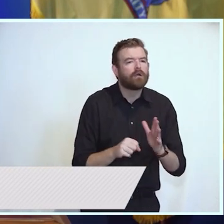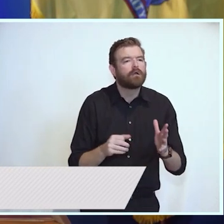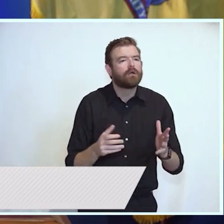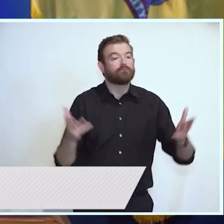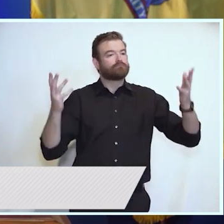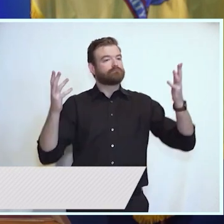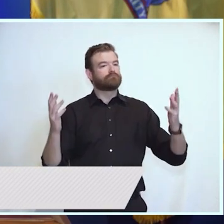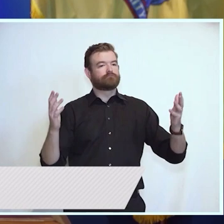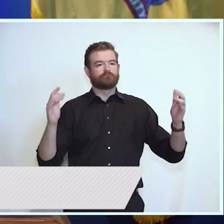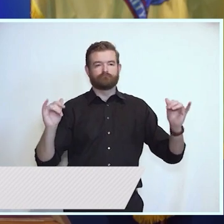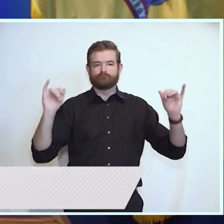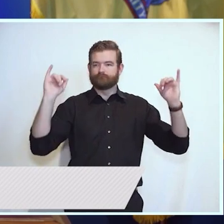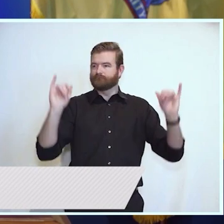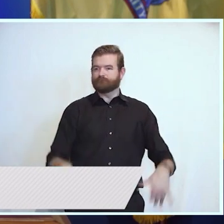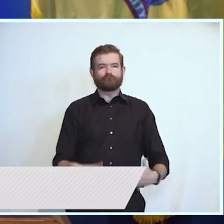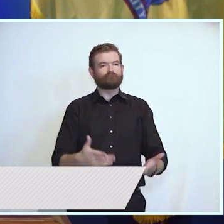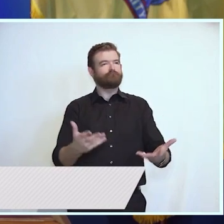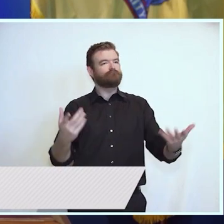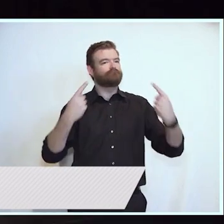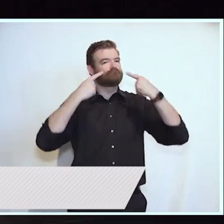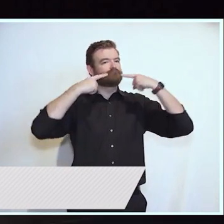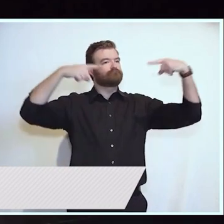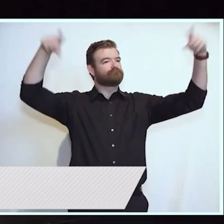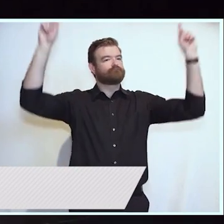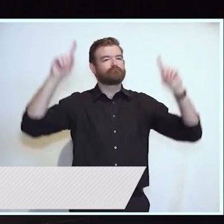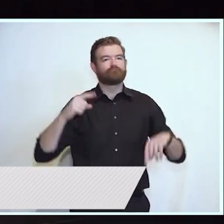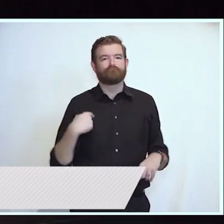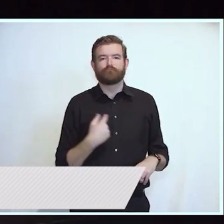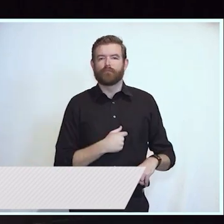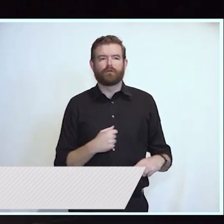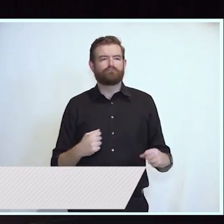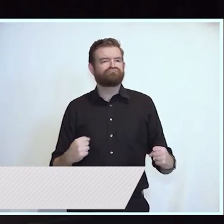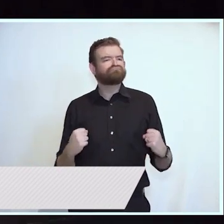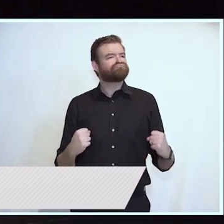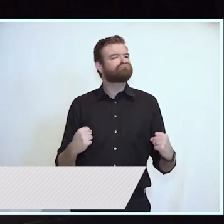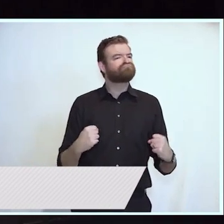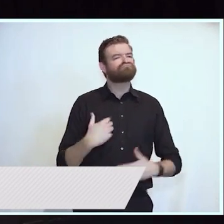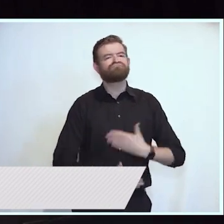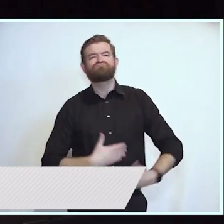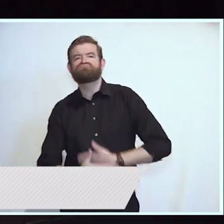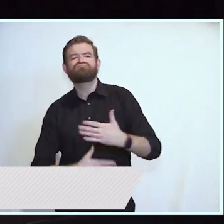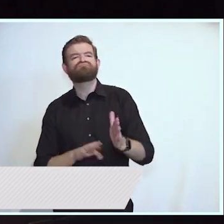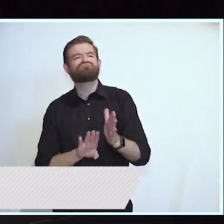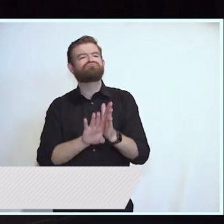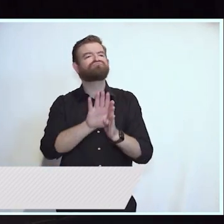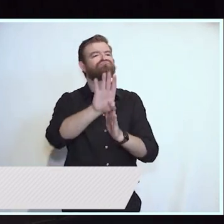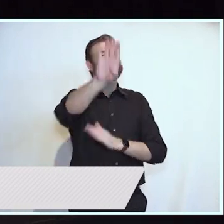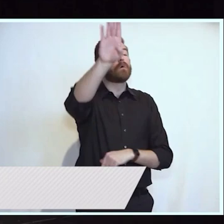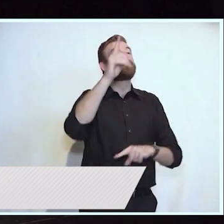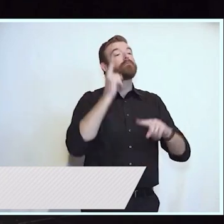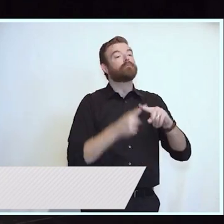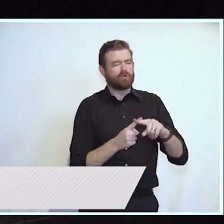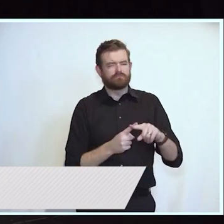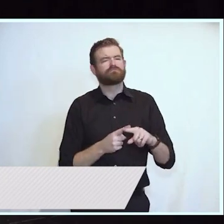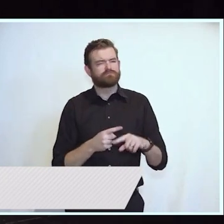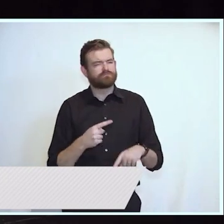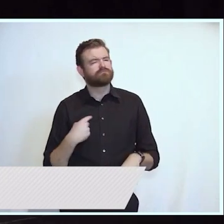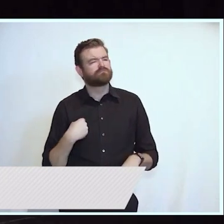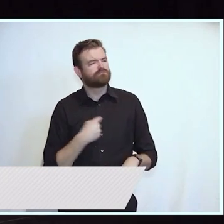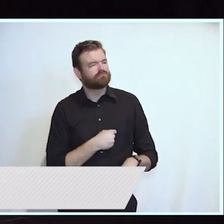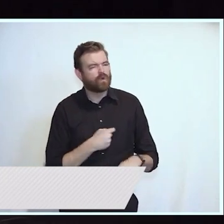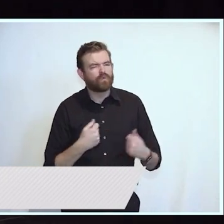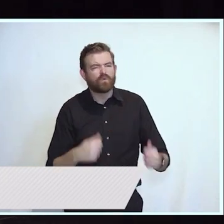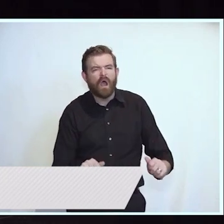progressive, but also pragmatic. And because of this, we are accomplishing both. Note that I say